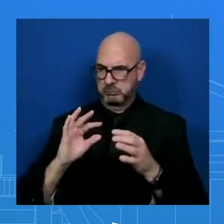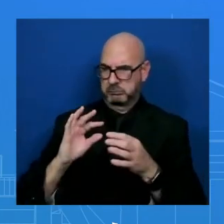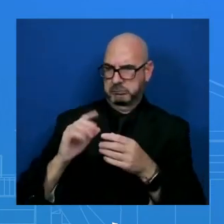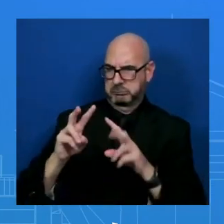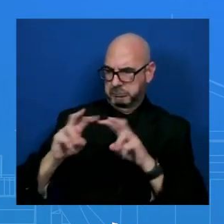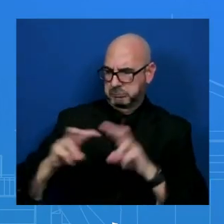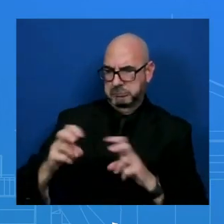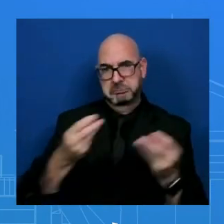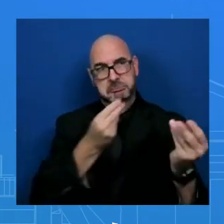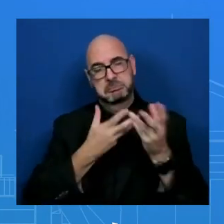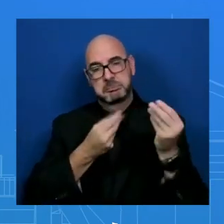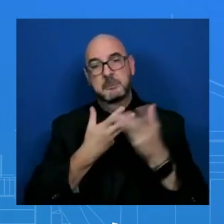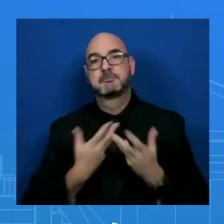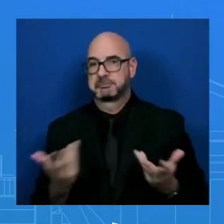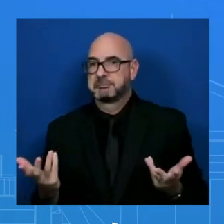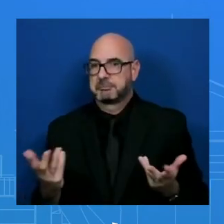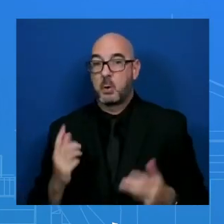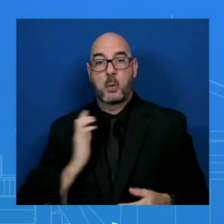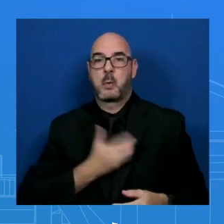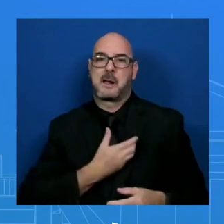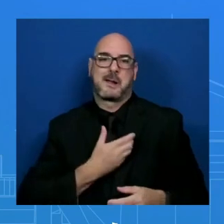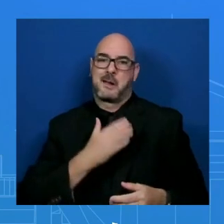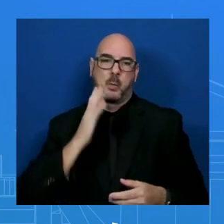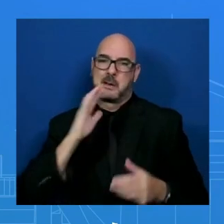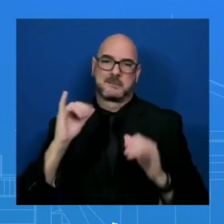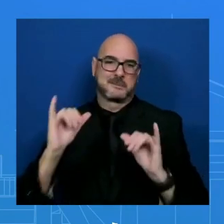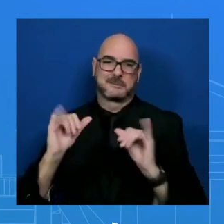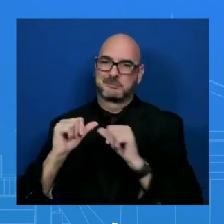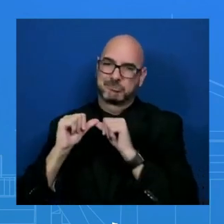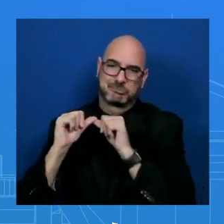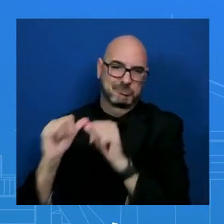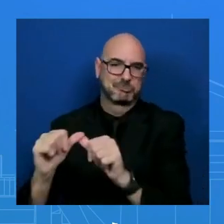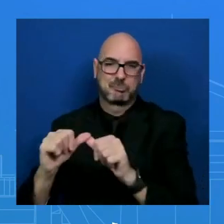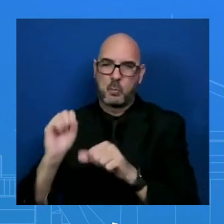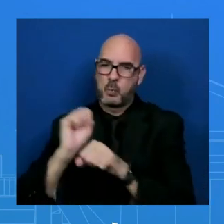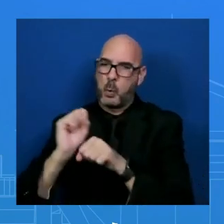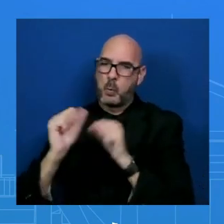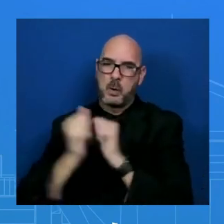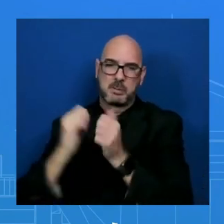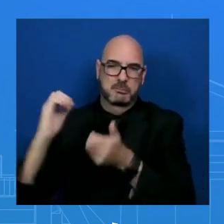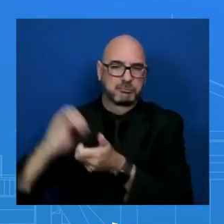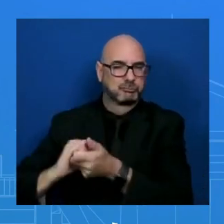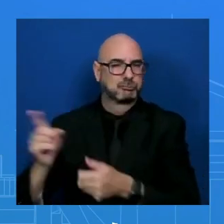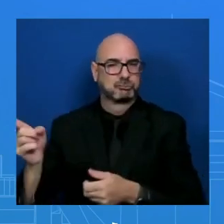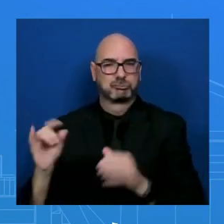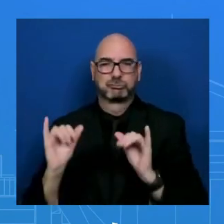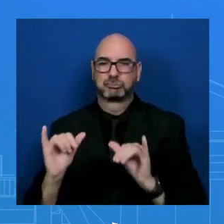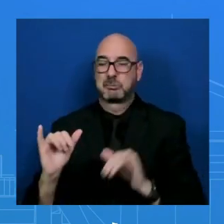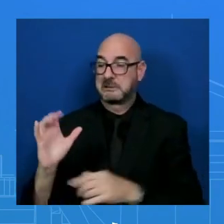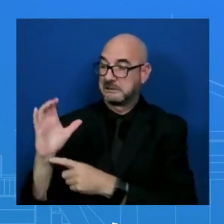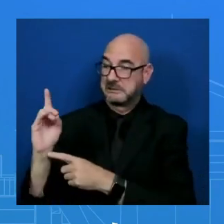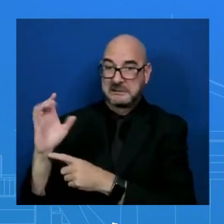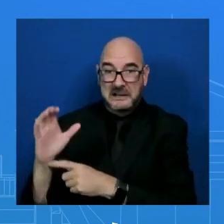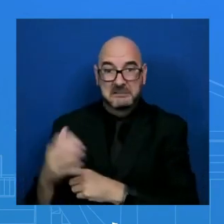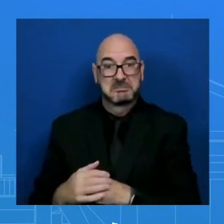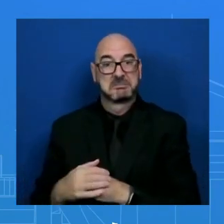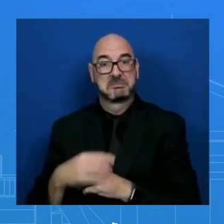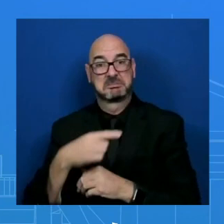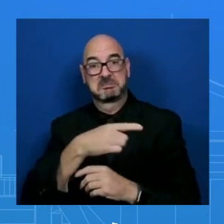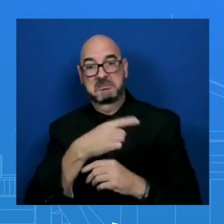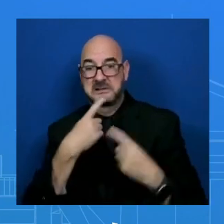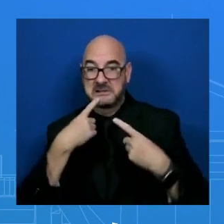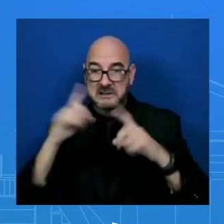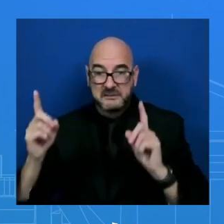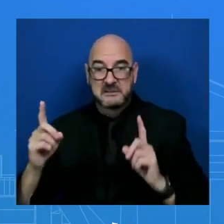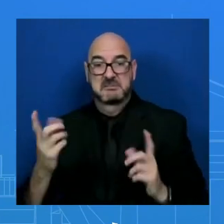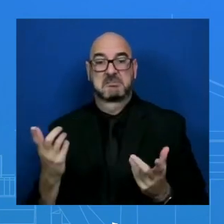going to be continuously working with them, certainly in coordination. CDC and FDA announced these midterm – midterm – why do keep saying that? These